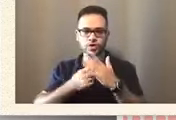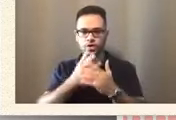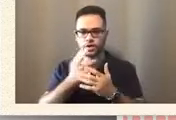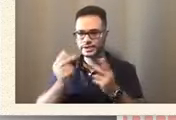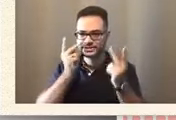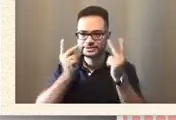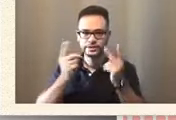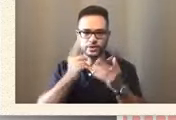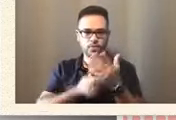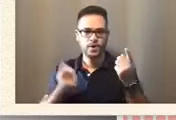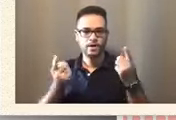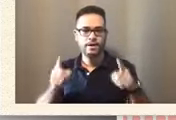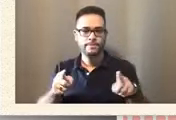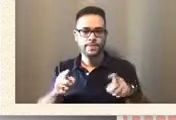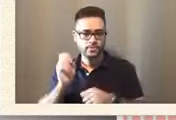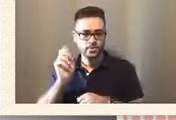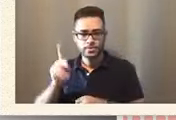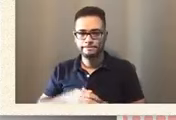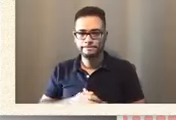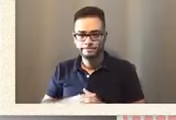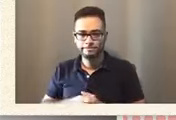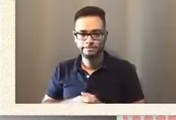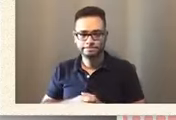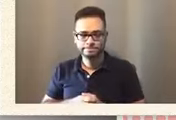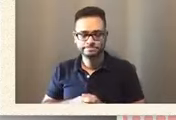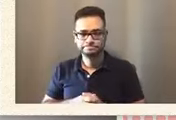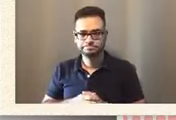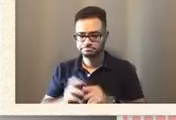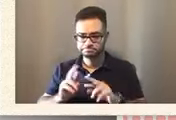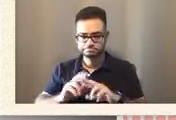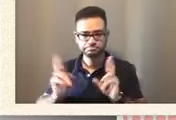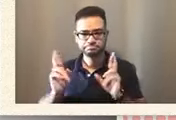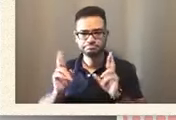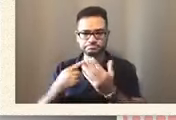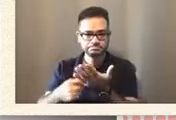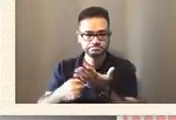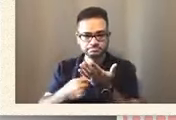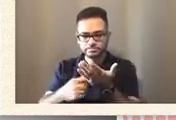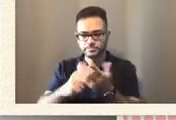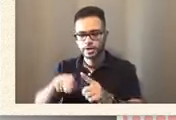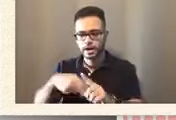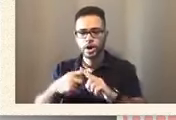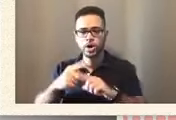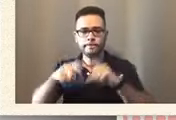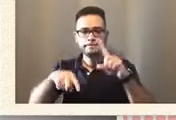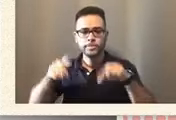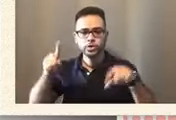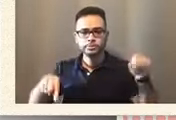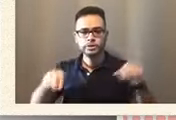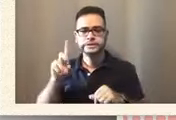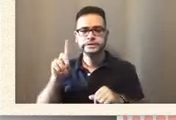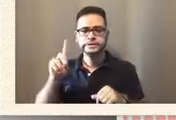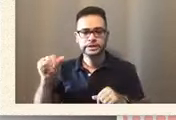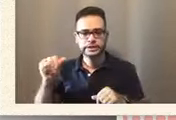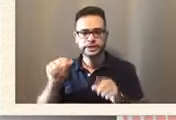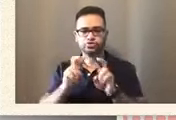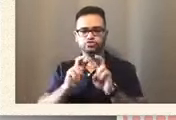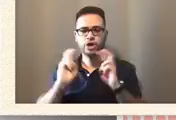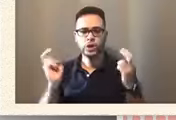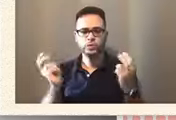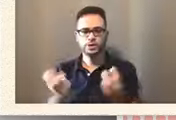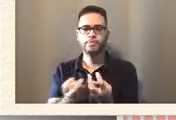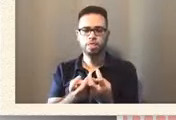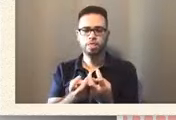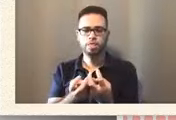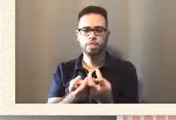Okay. So here we are discussion on the multiple disability, disability round table. My name is